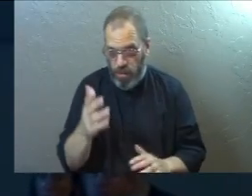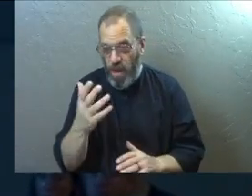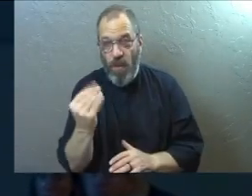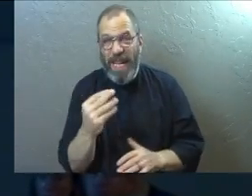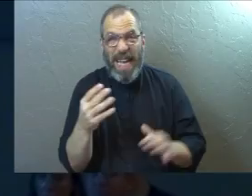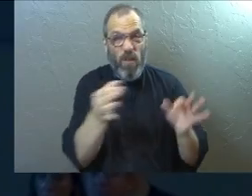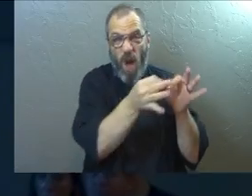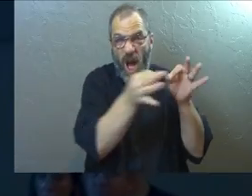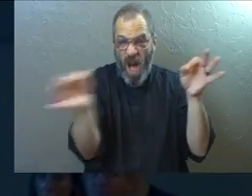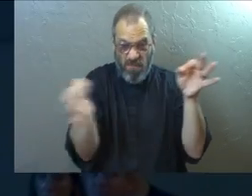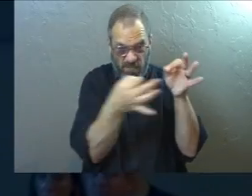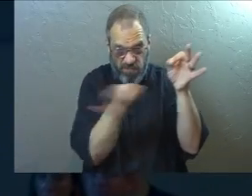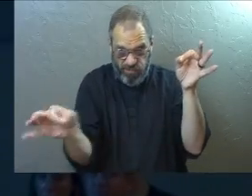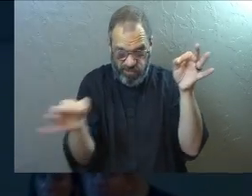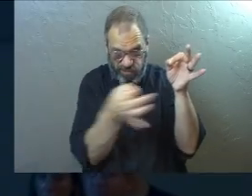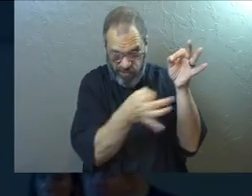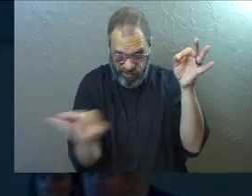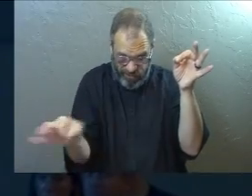long sentence.